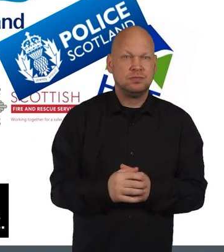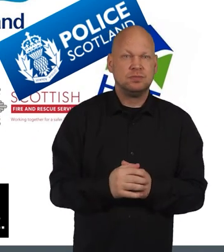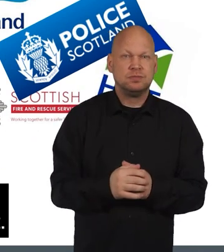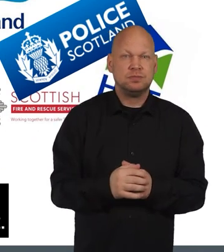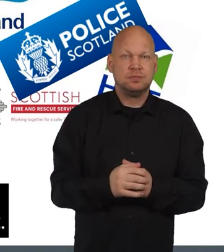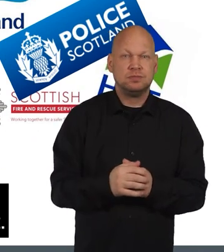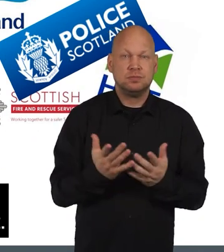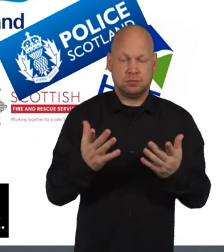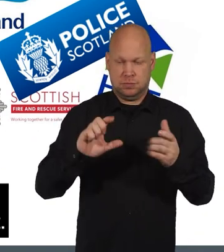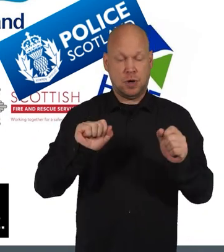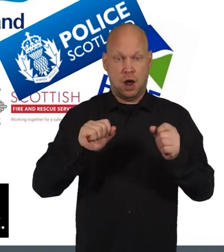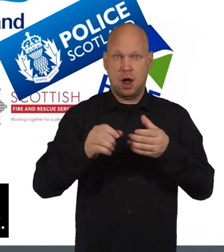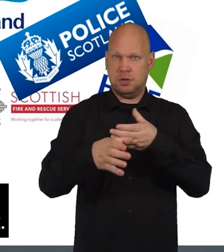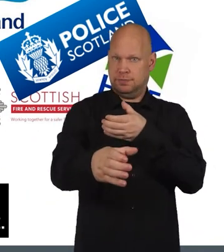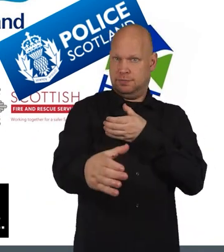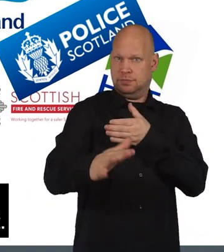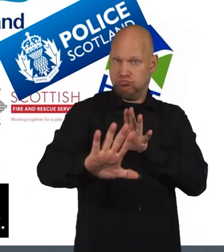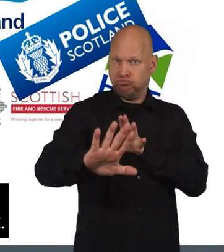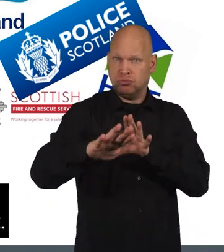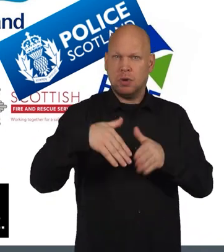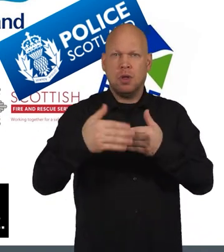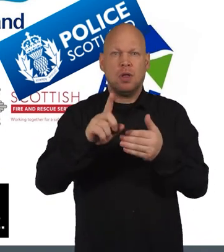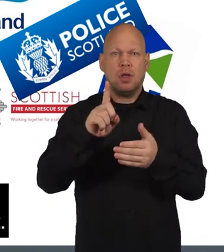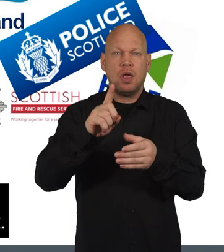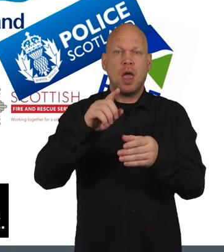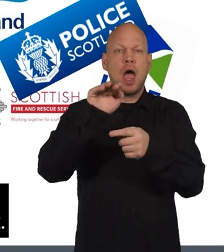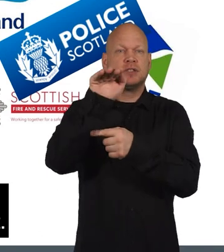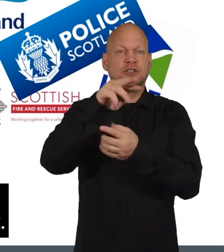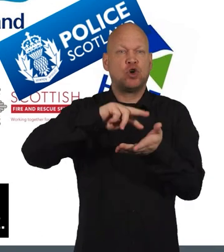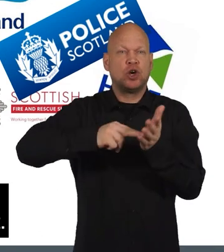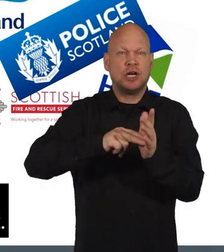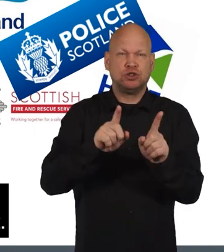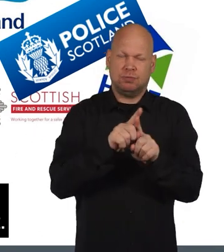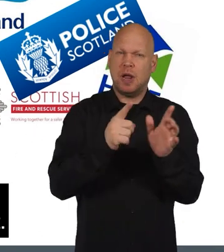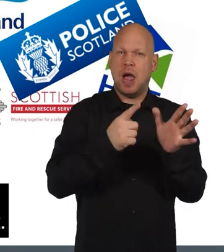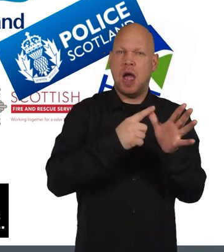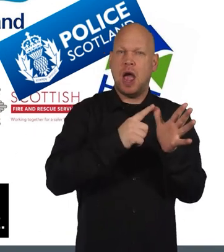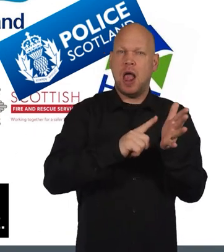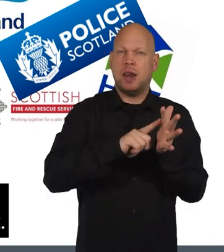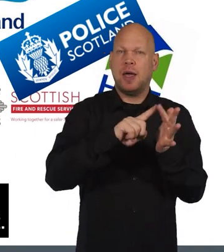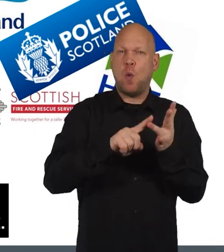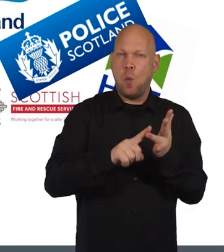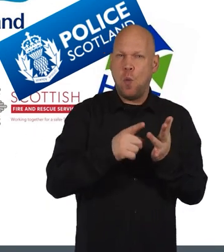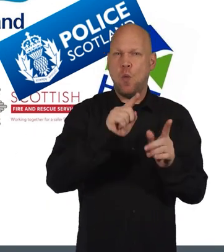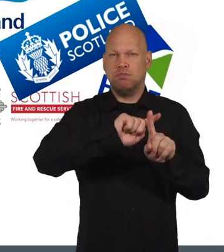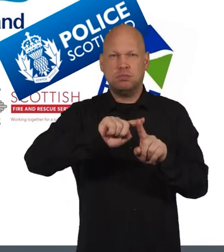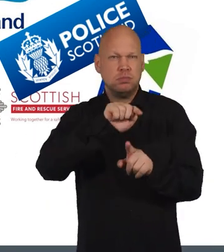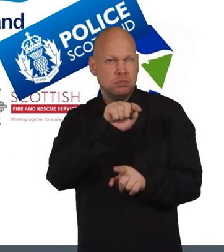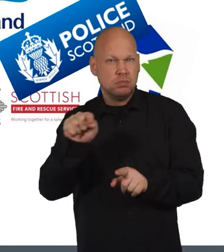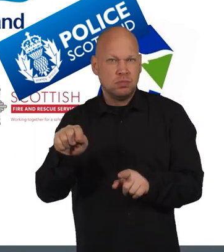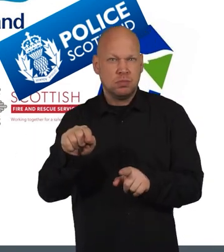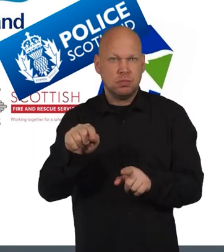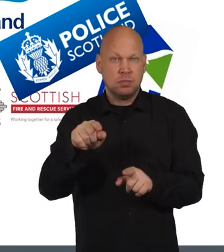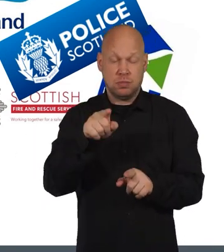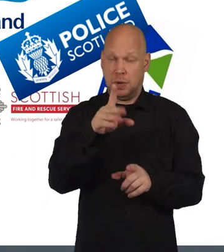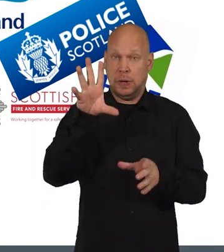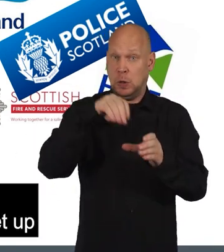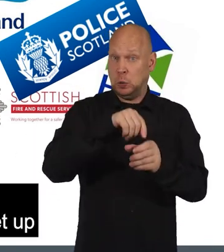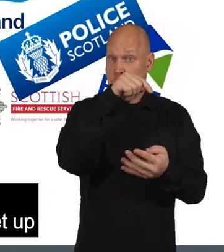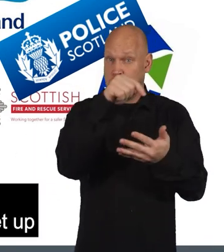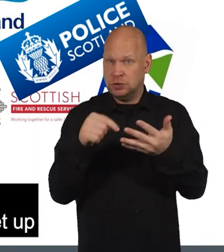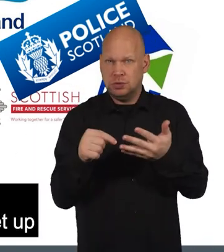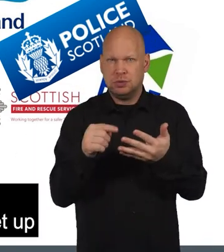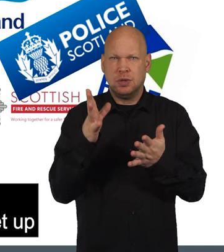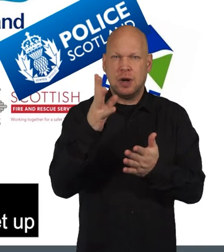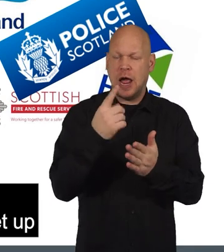Arms length external organisations, or ALEOs, are also missing from this list. These include